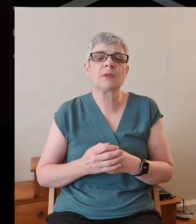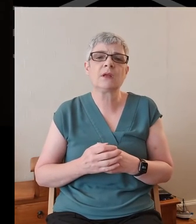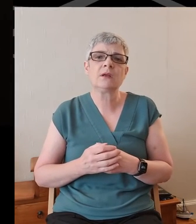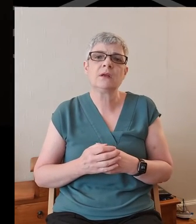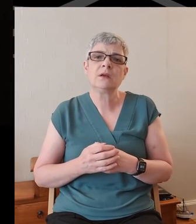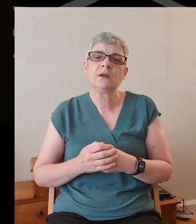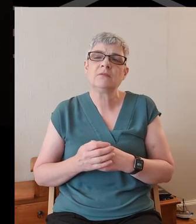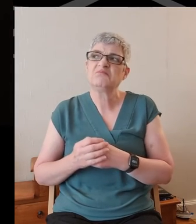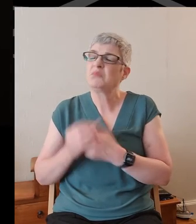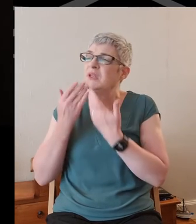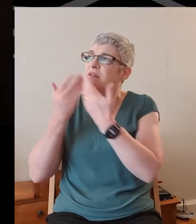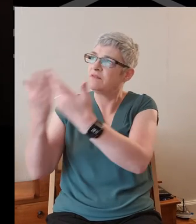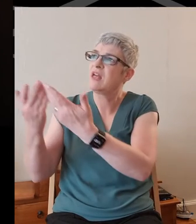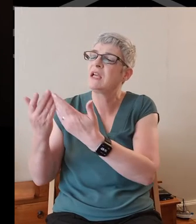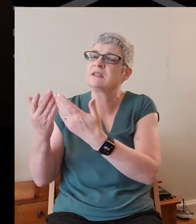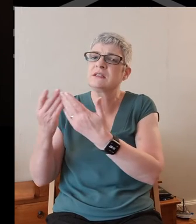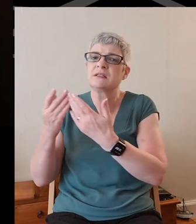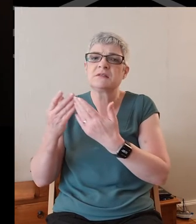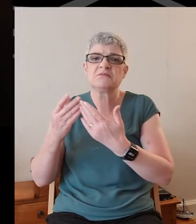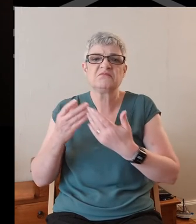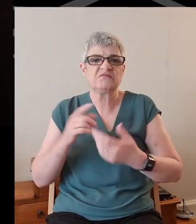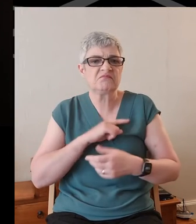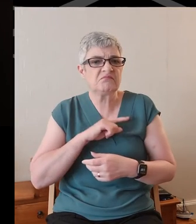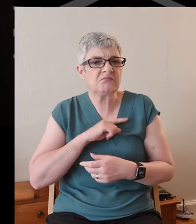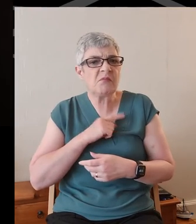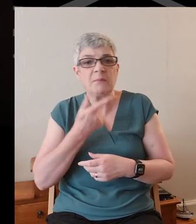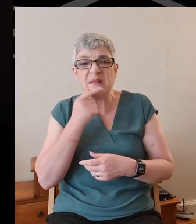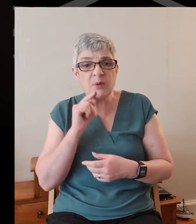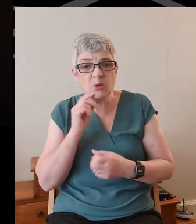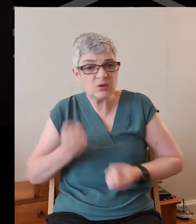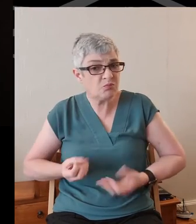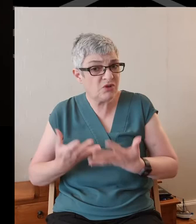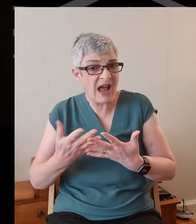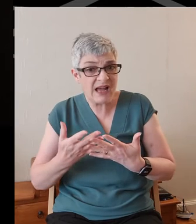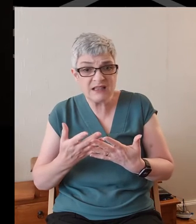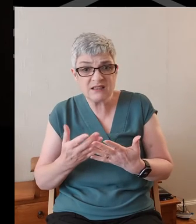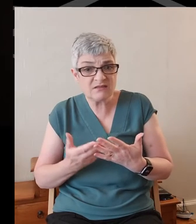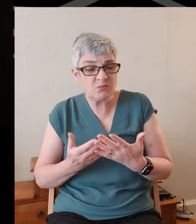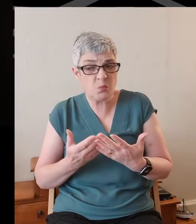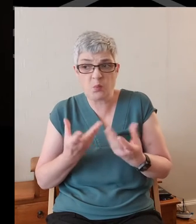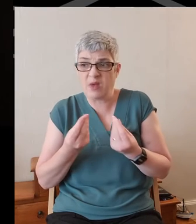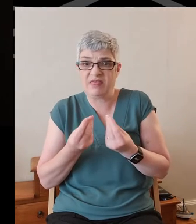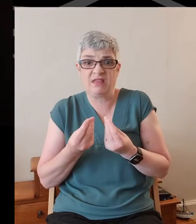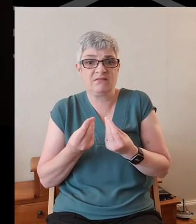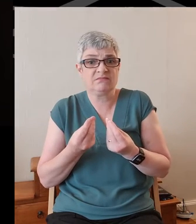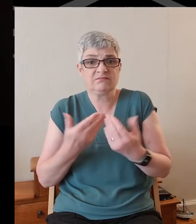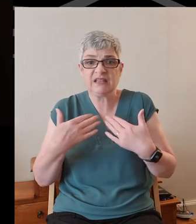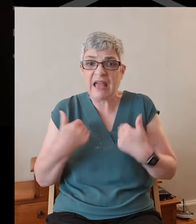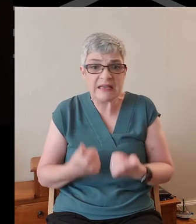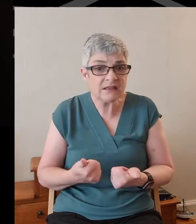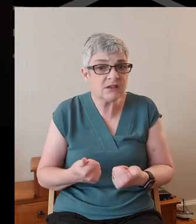We give you thanks for people who have surprised us with kindness and thoughtfulness.